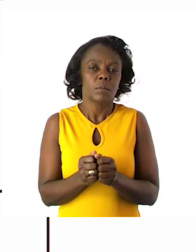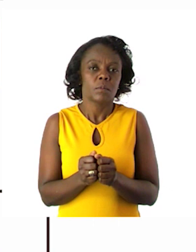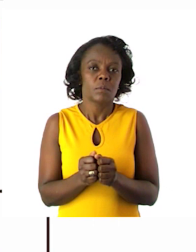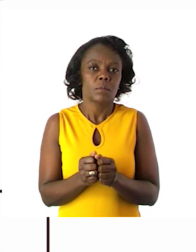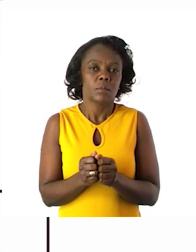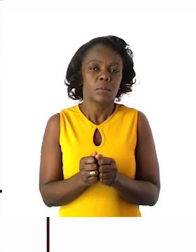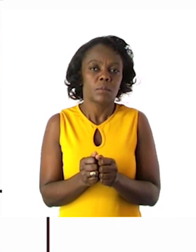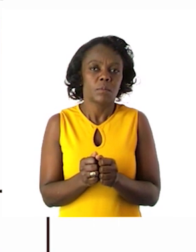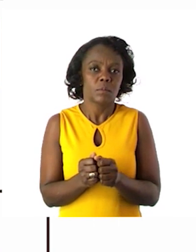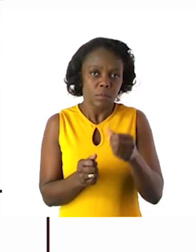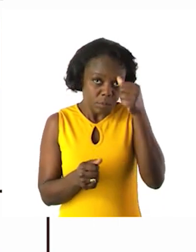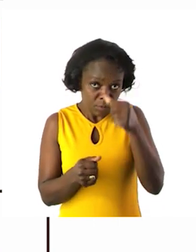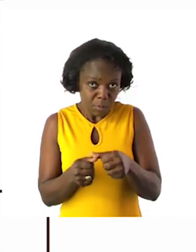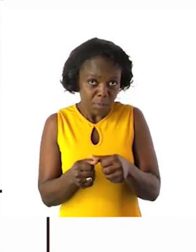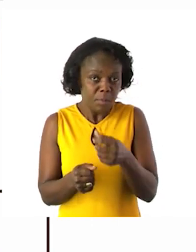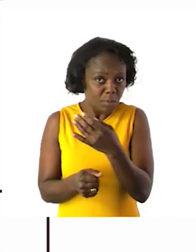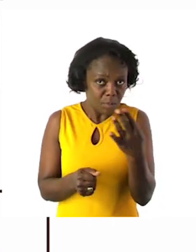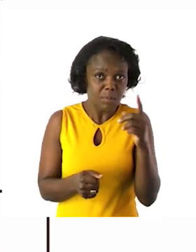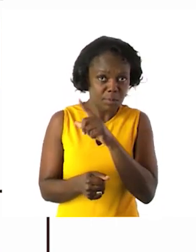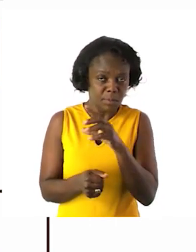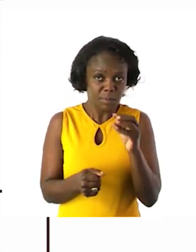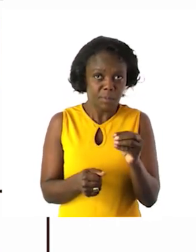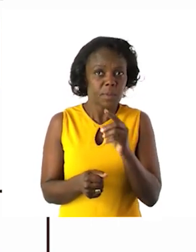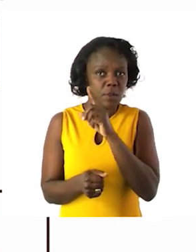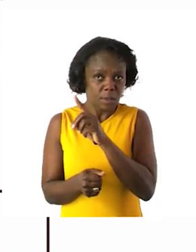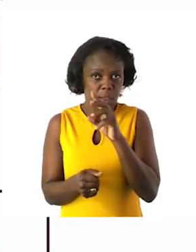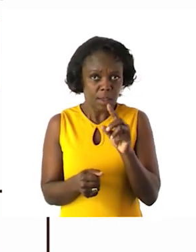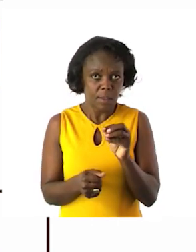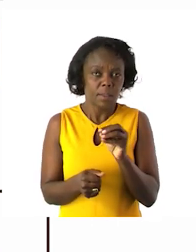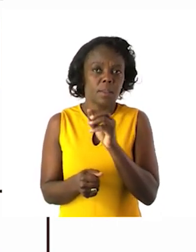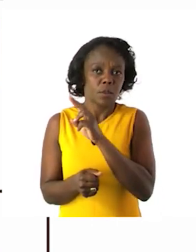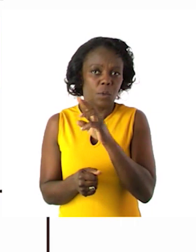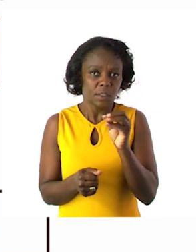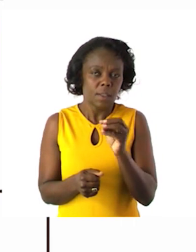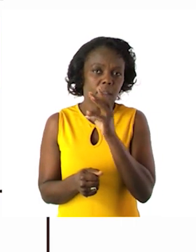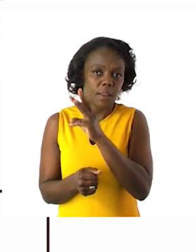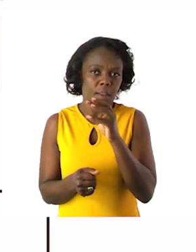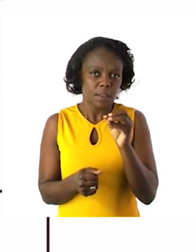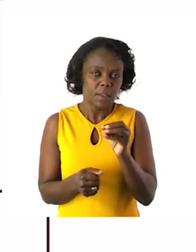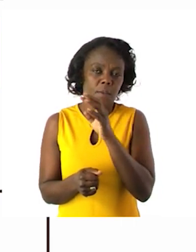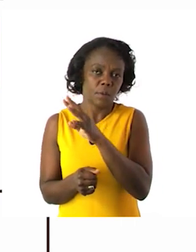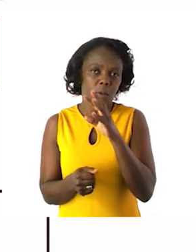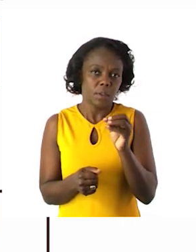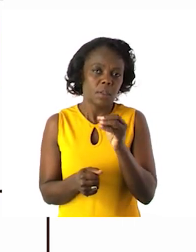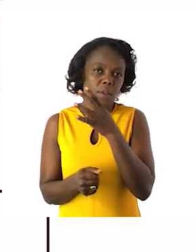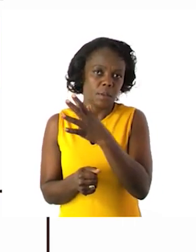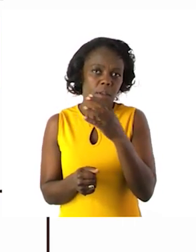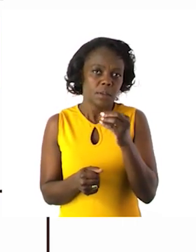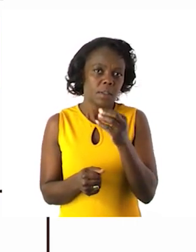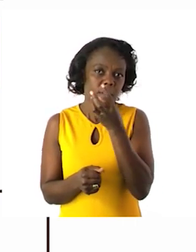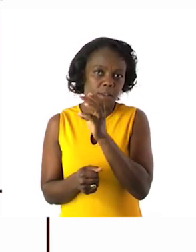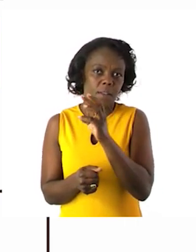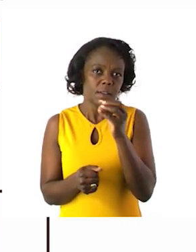remember how to count in 10. How do we count in 10? 10, 20, 30, 40, 50, 60,